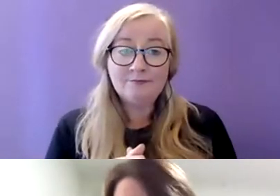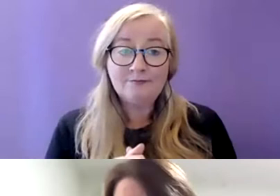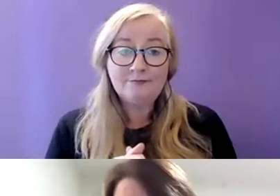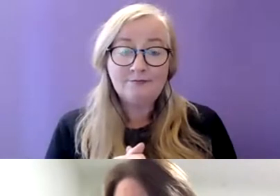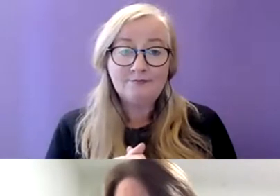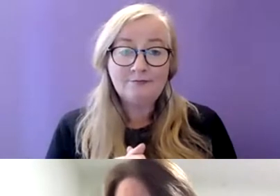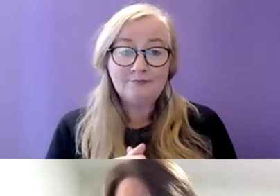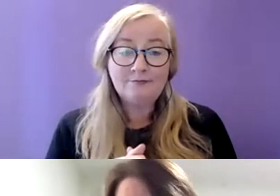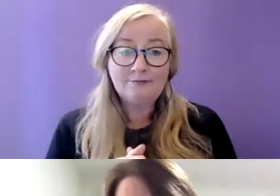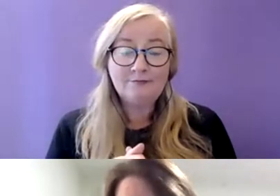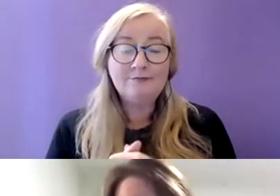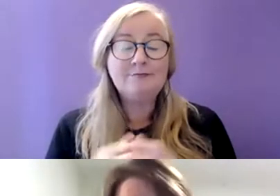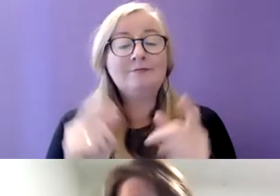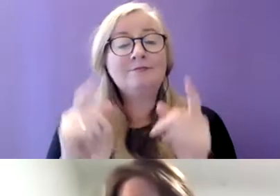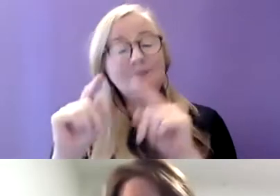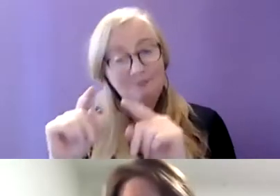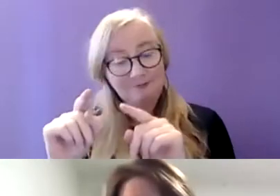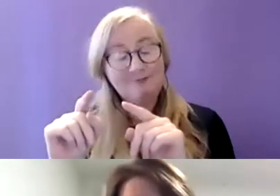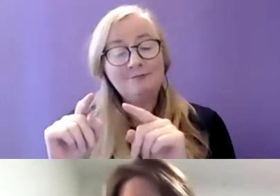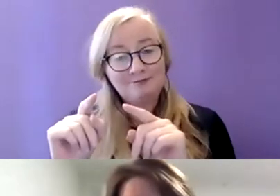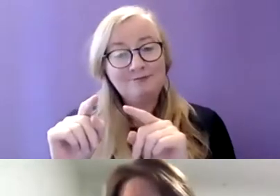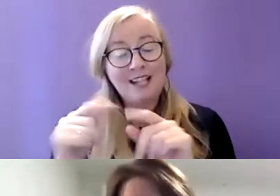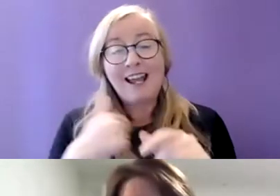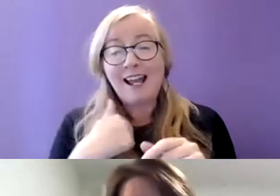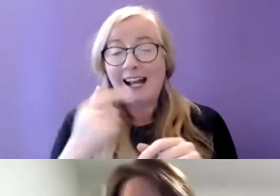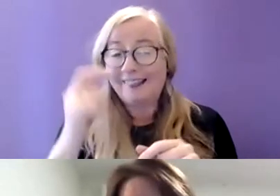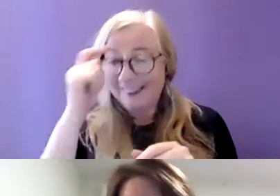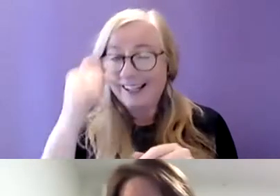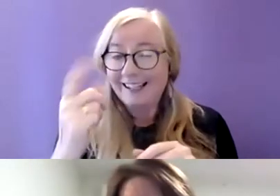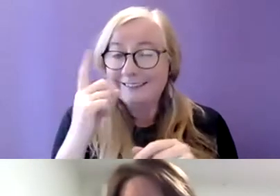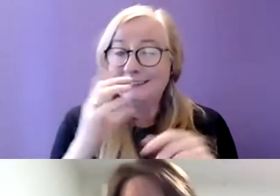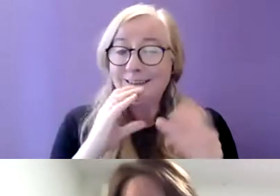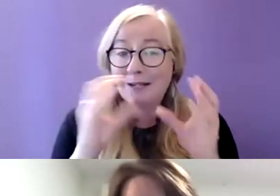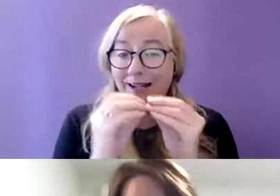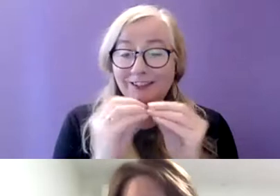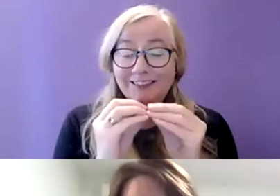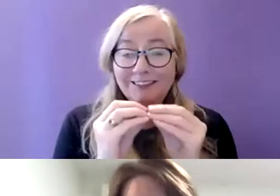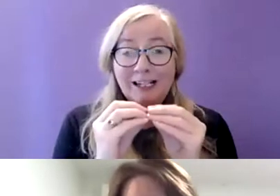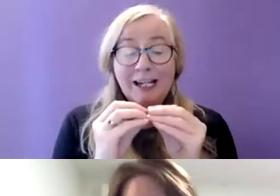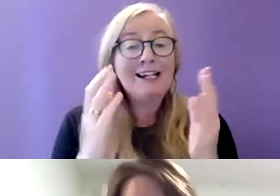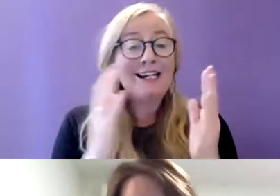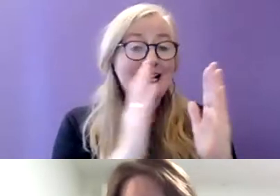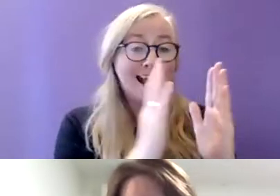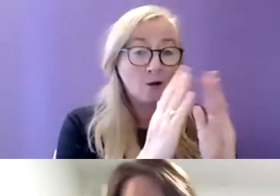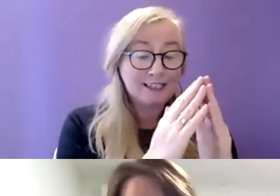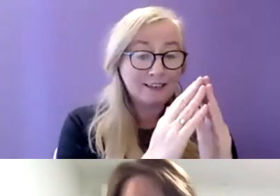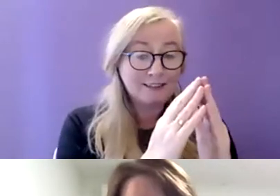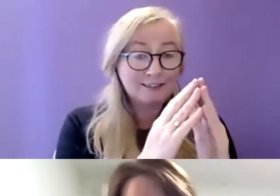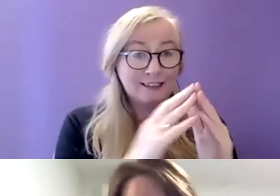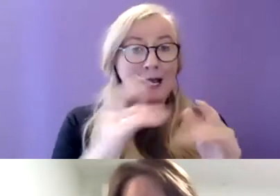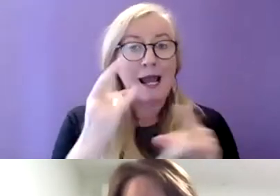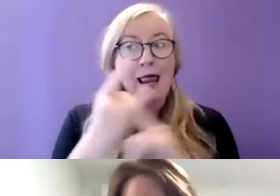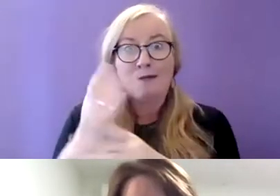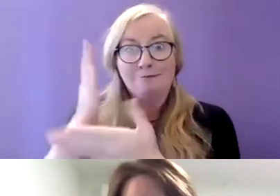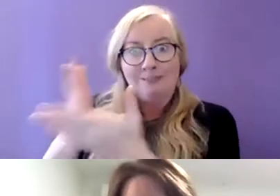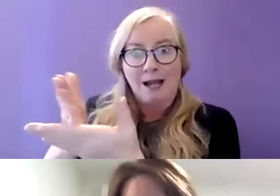well I think you know as I mentioned I think there's an element around housing there's an element around prevention and then